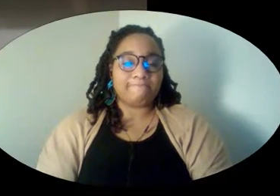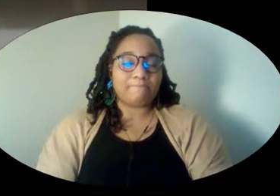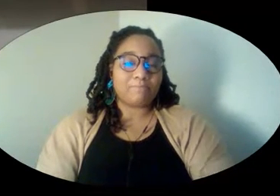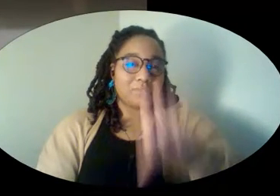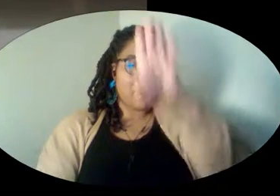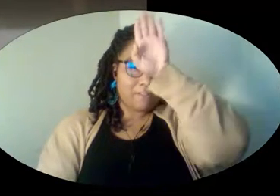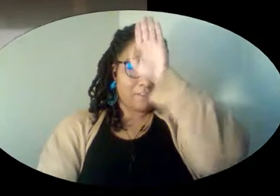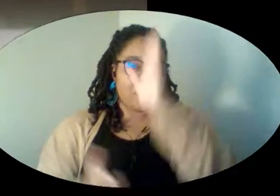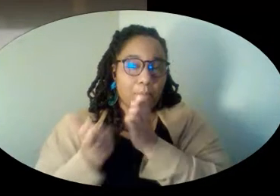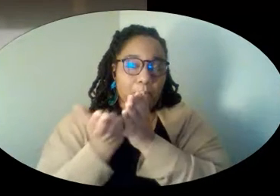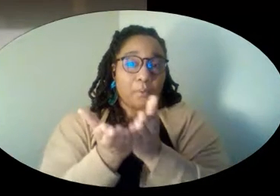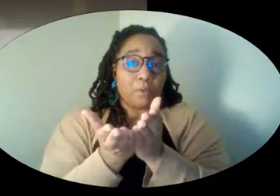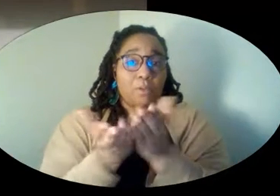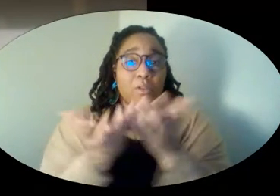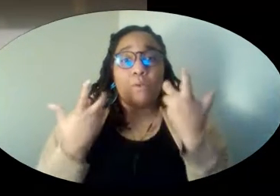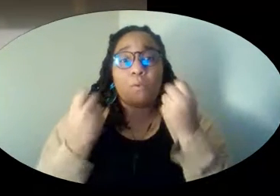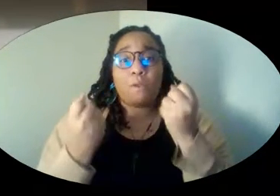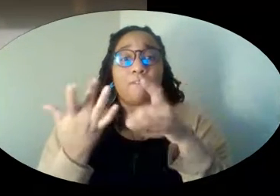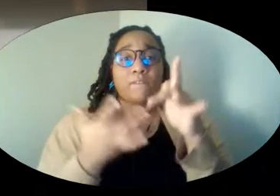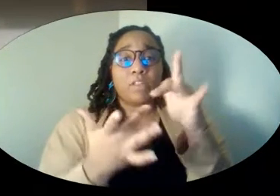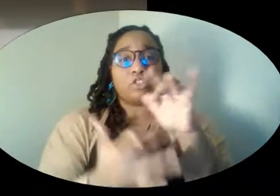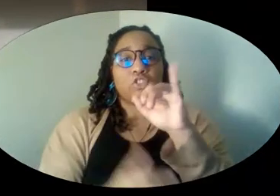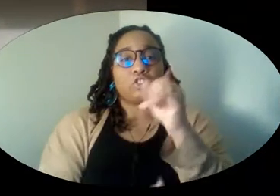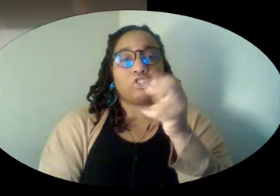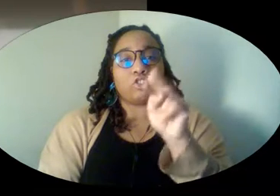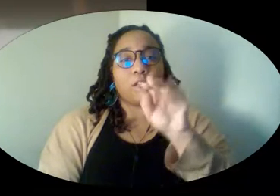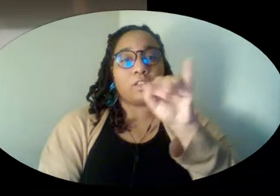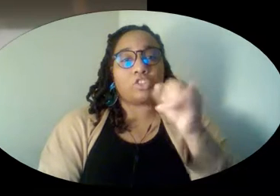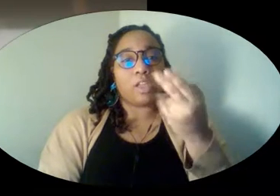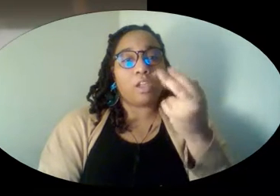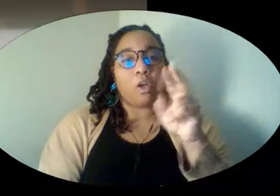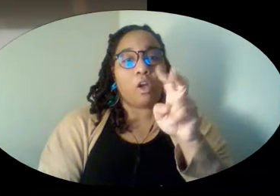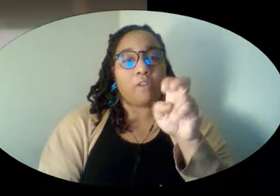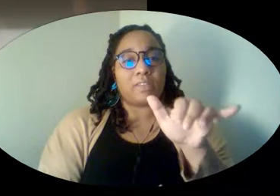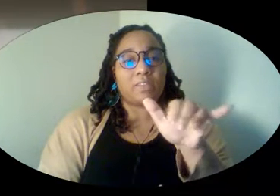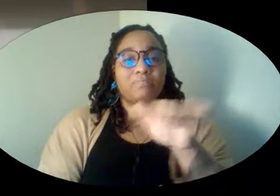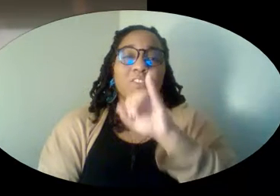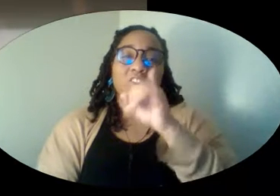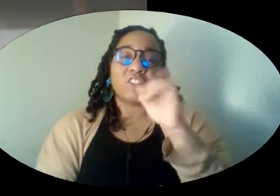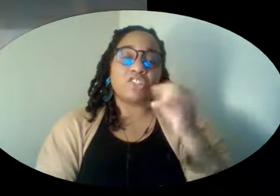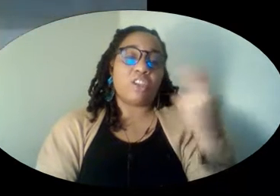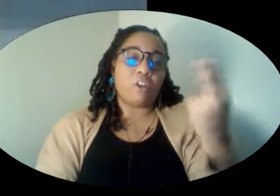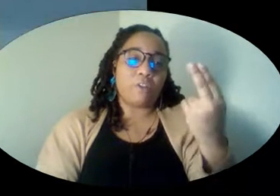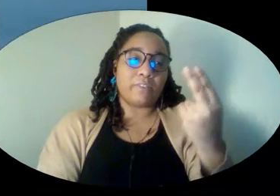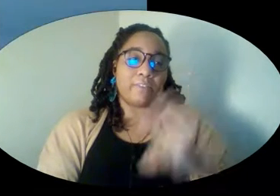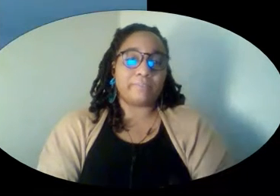Fire Boat. The Heroic Adventures of the John J. Harvey. Written by Myra Kullman.